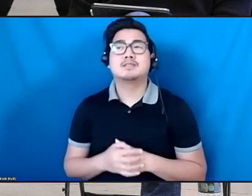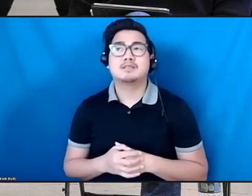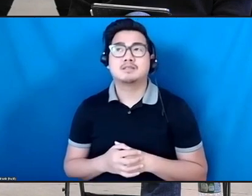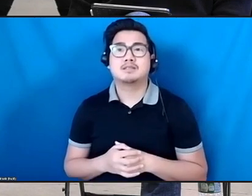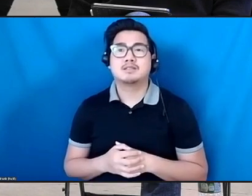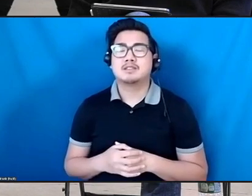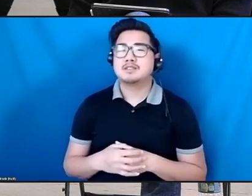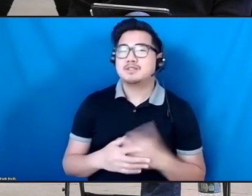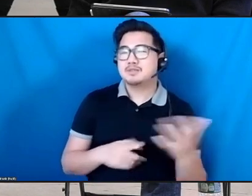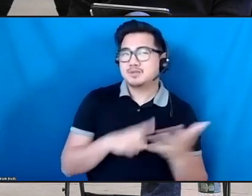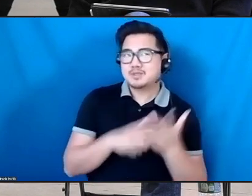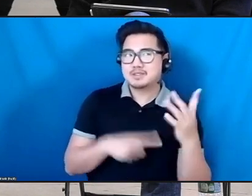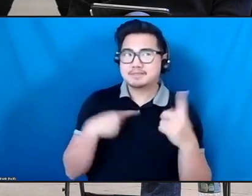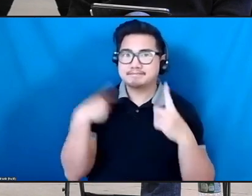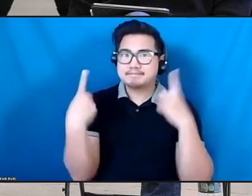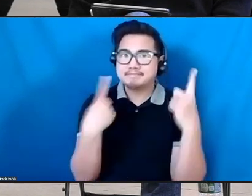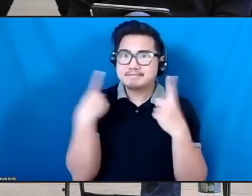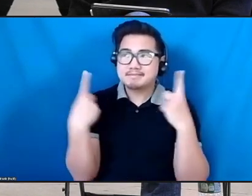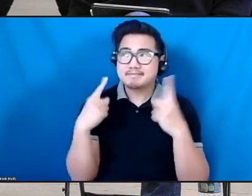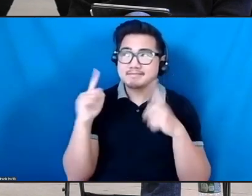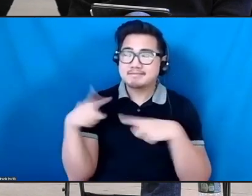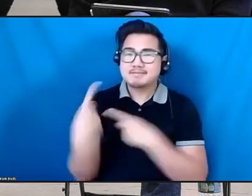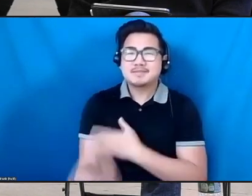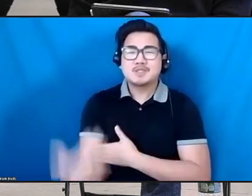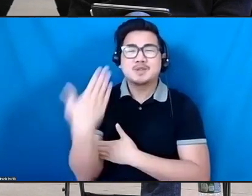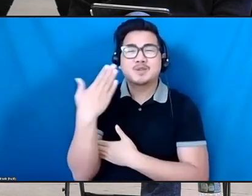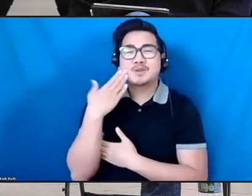mind since this morning is this idea of like Jerry Maguire.